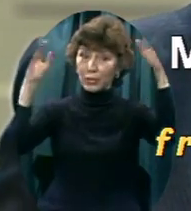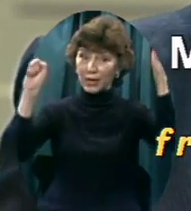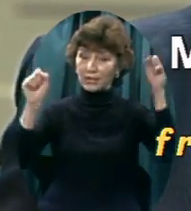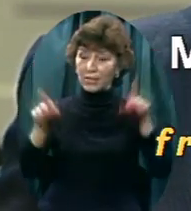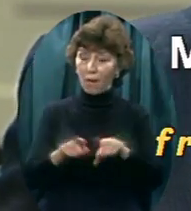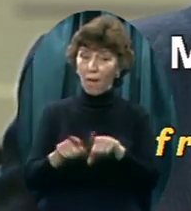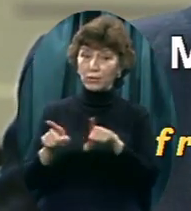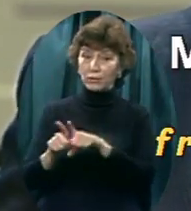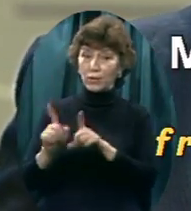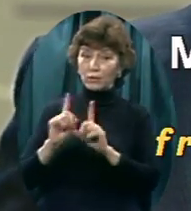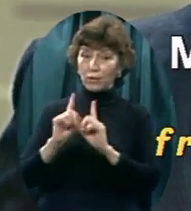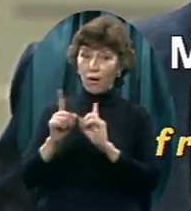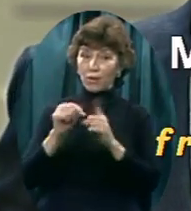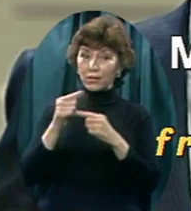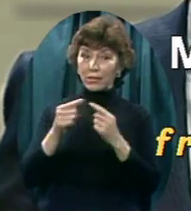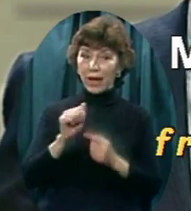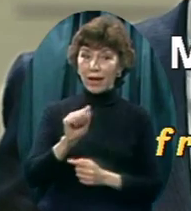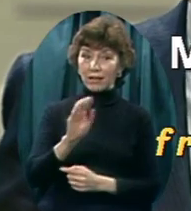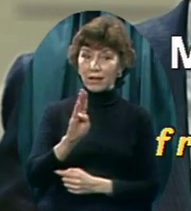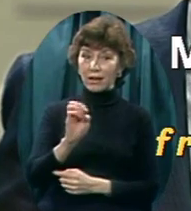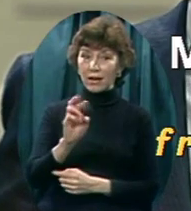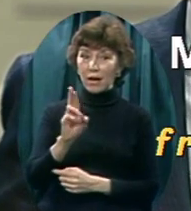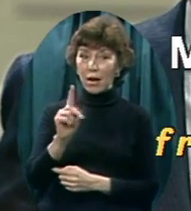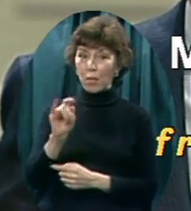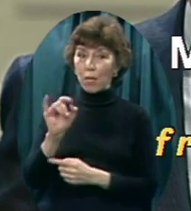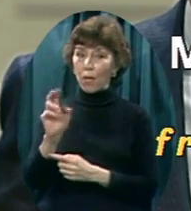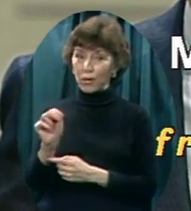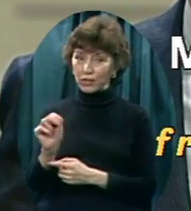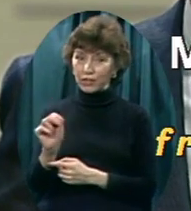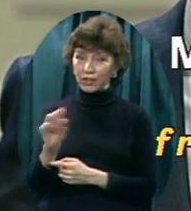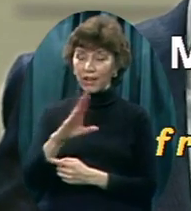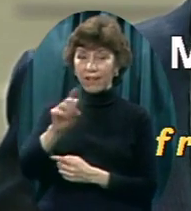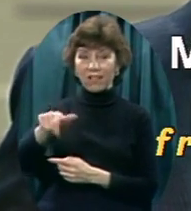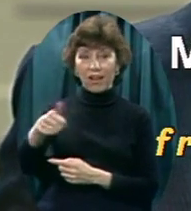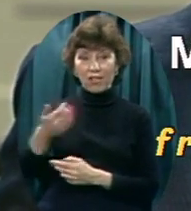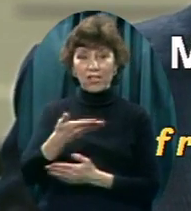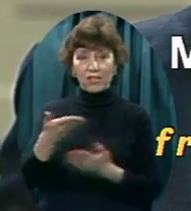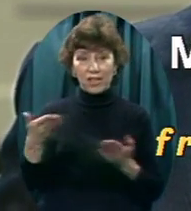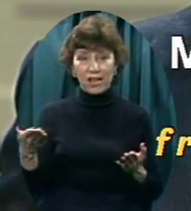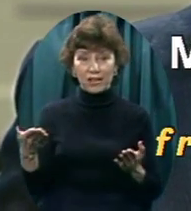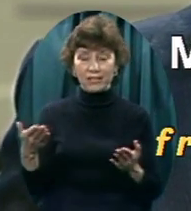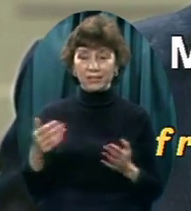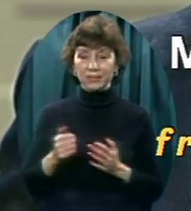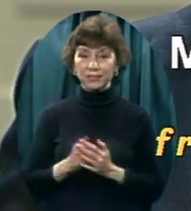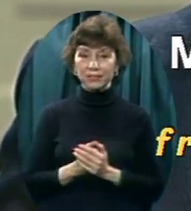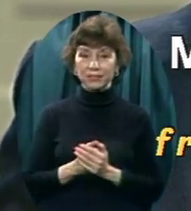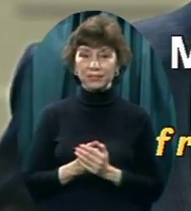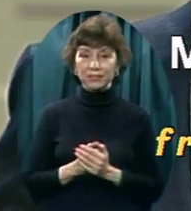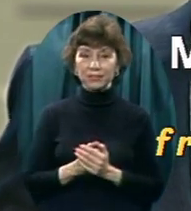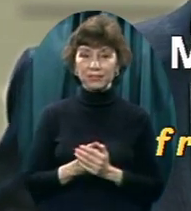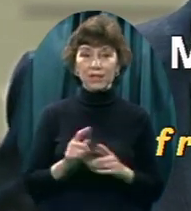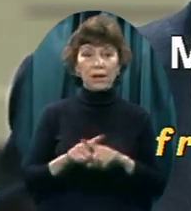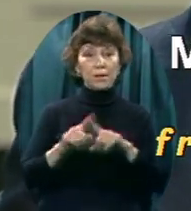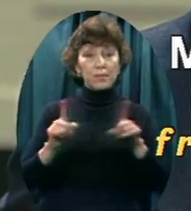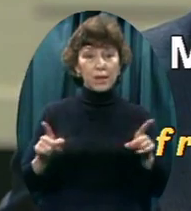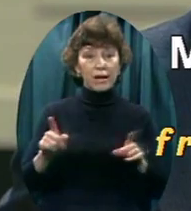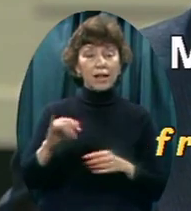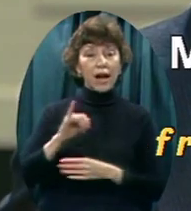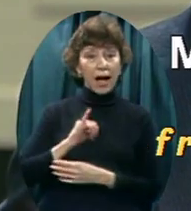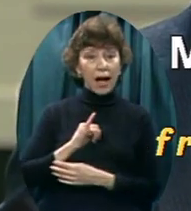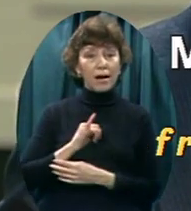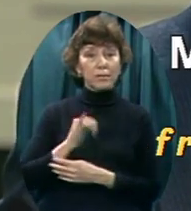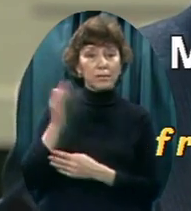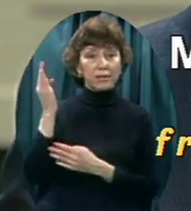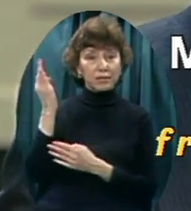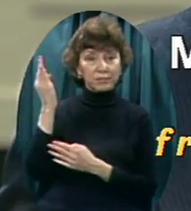uses the White House as a bully pulpit to promote moral and social issues. But I'll be talking about the spiritual condition